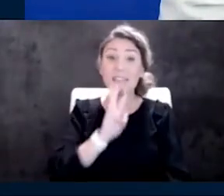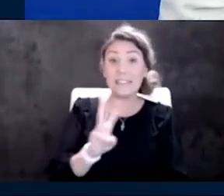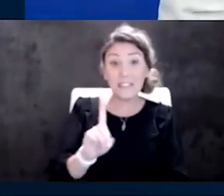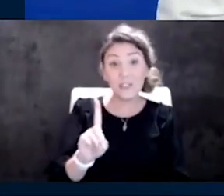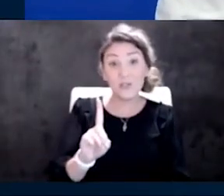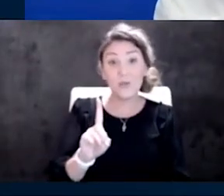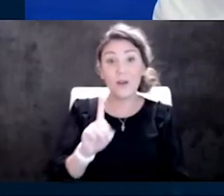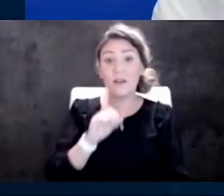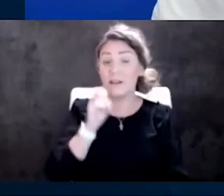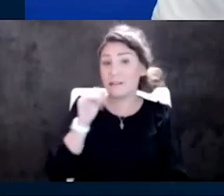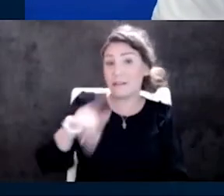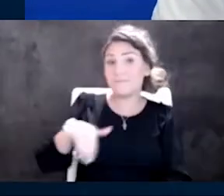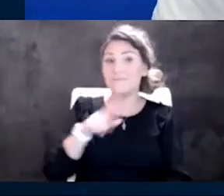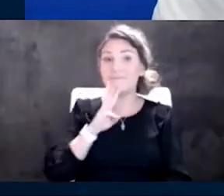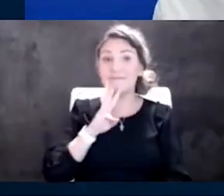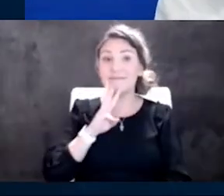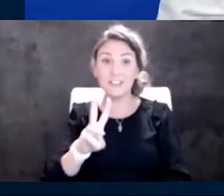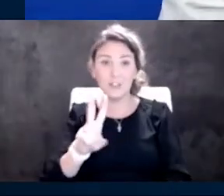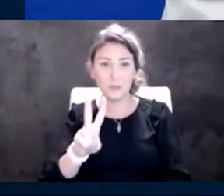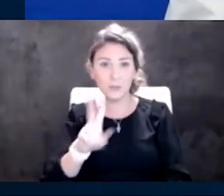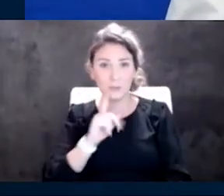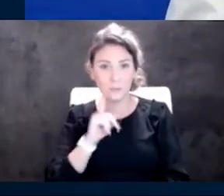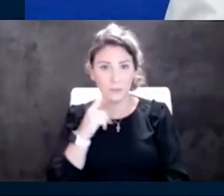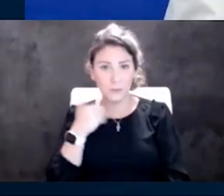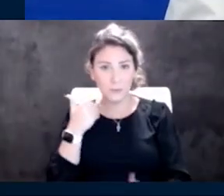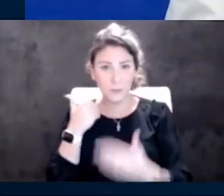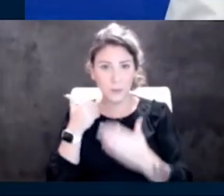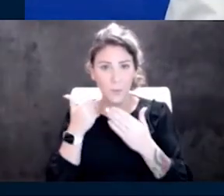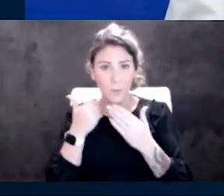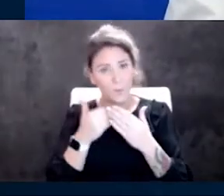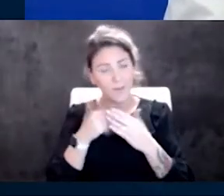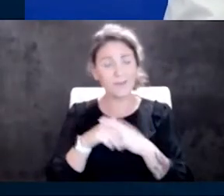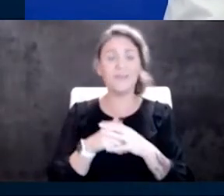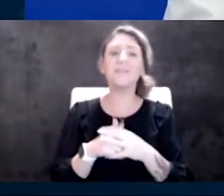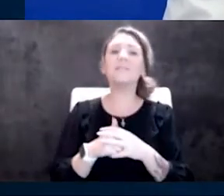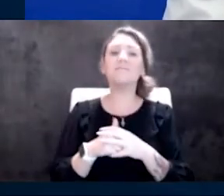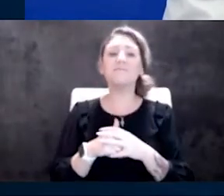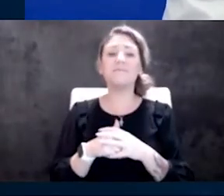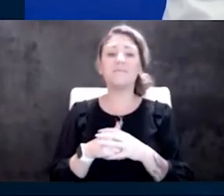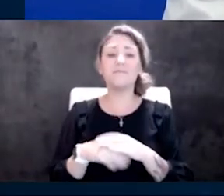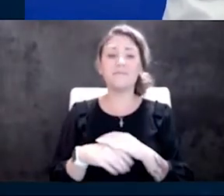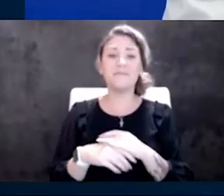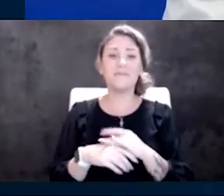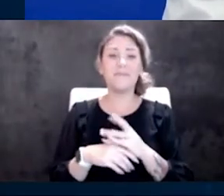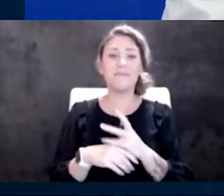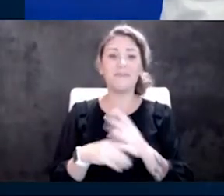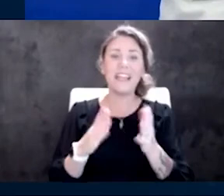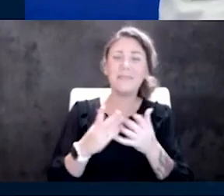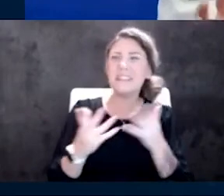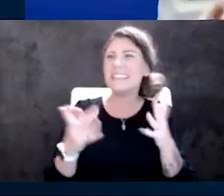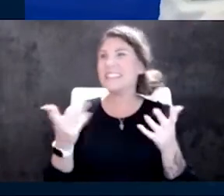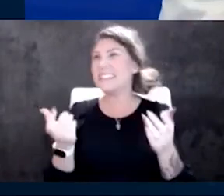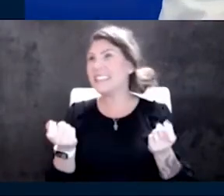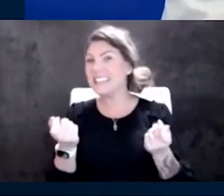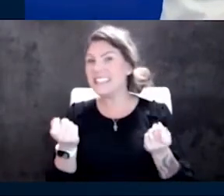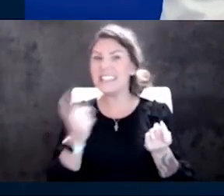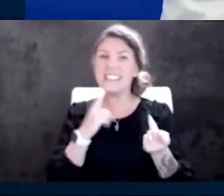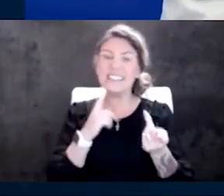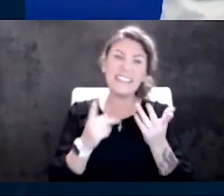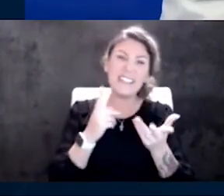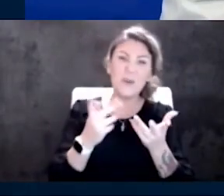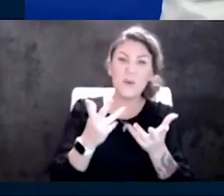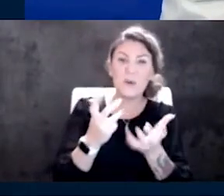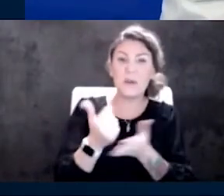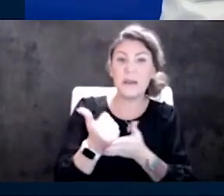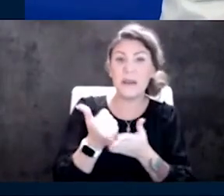62. It is getting close. And, um, I'm on like Nexium, a little, uh, drug to help. You know, I it's a, it's a